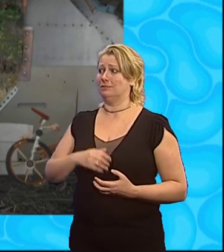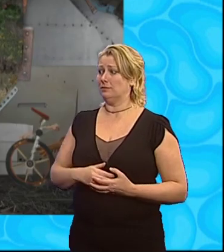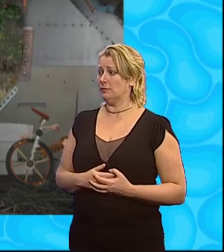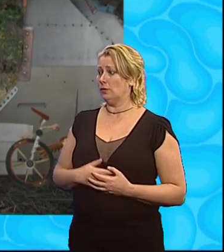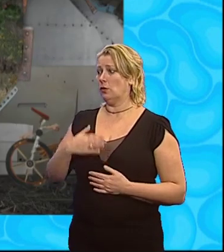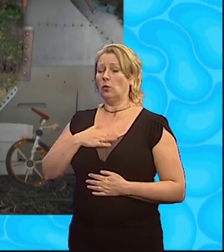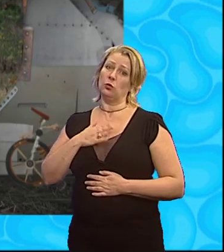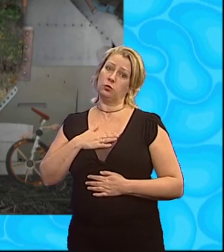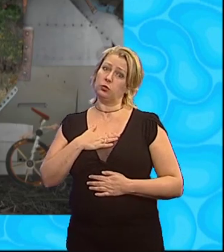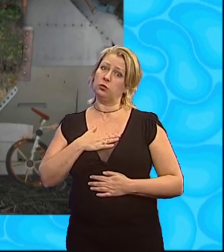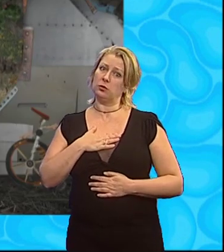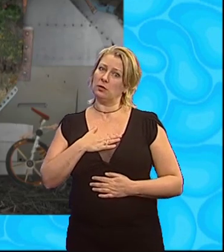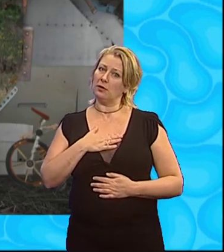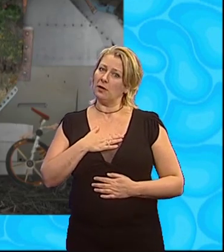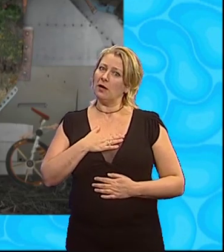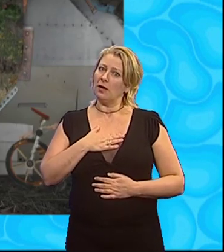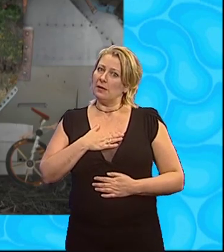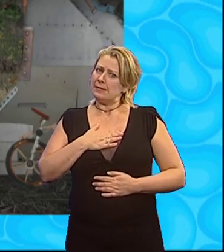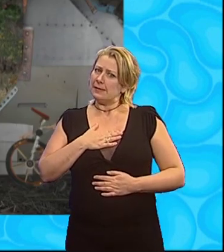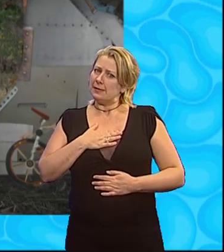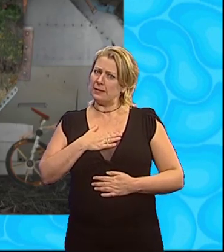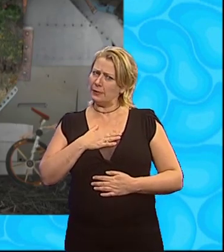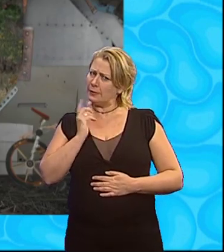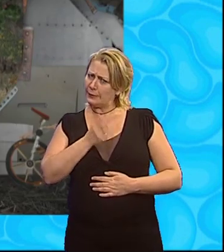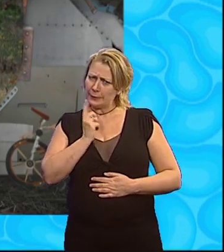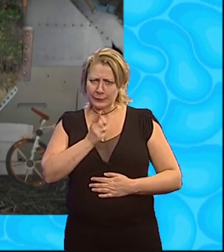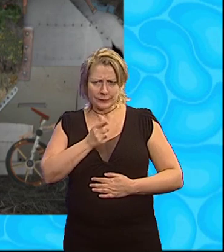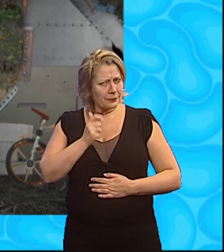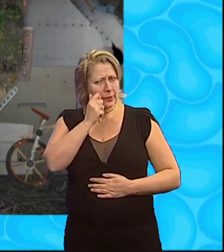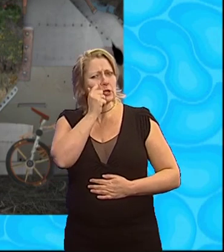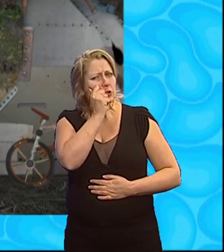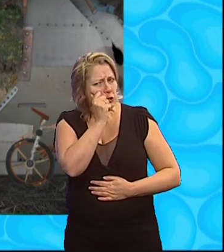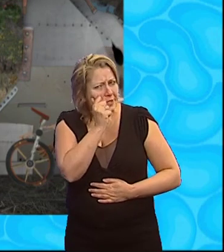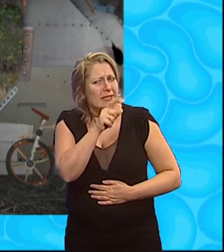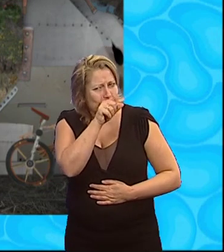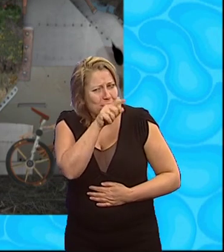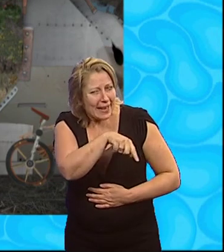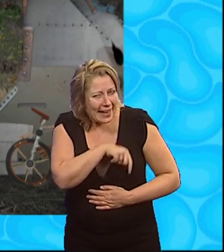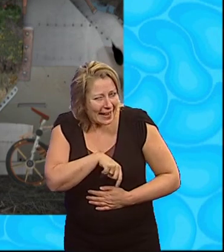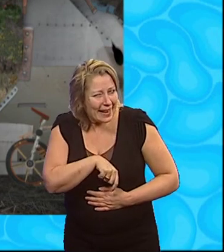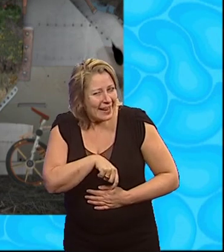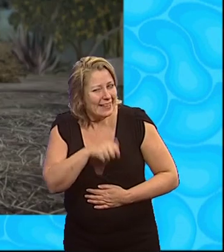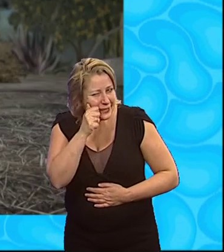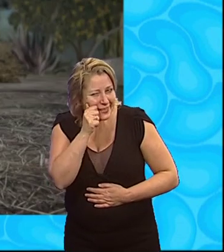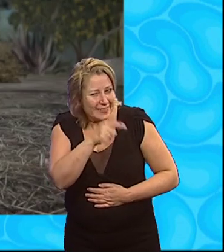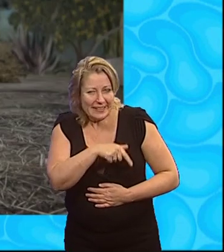Well, I'm very glad about that. But you've been a very cheeky chicken.